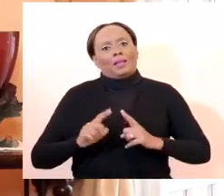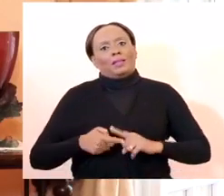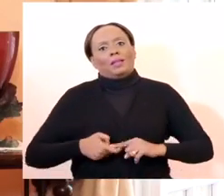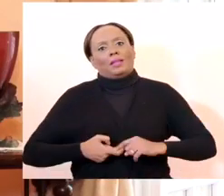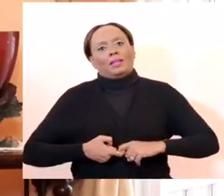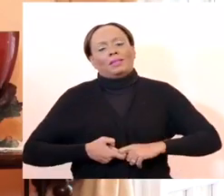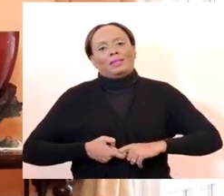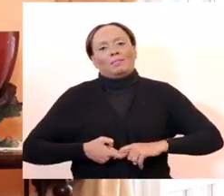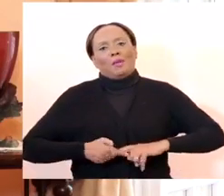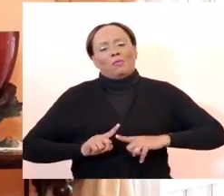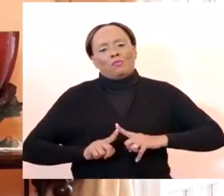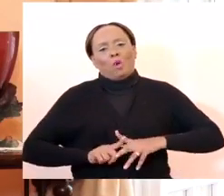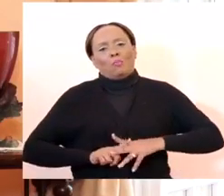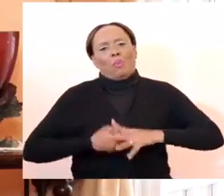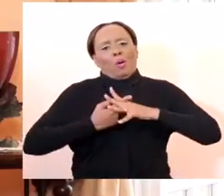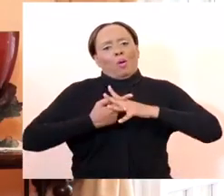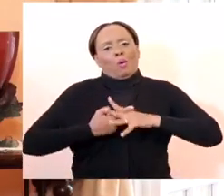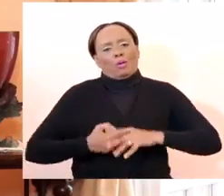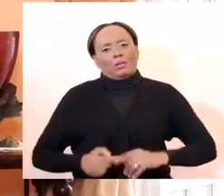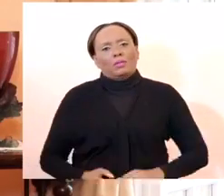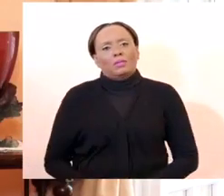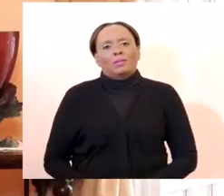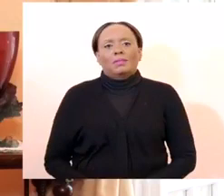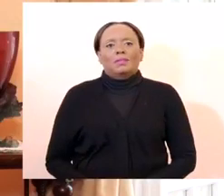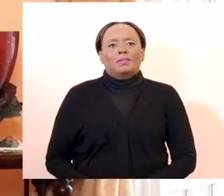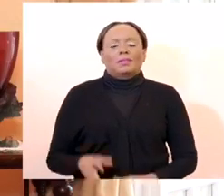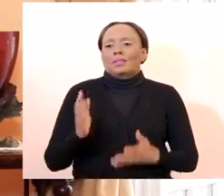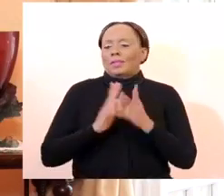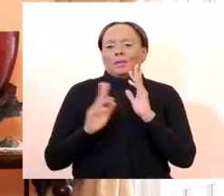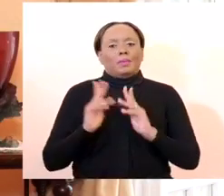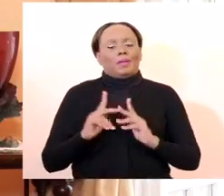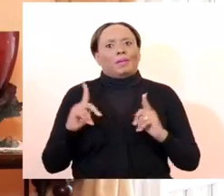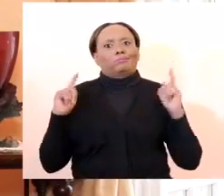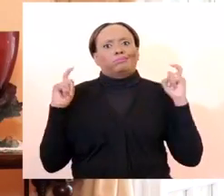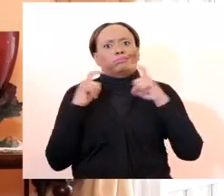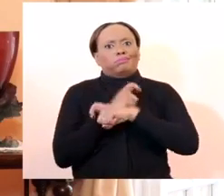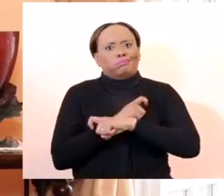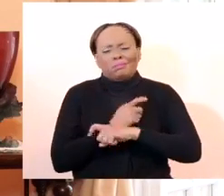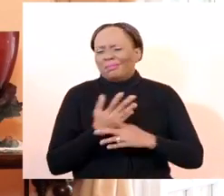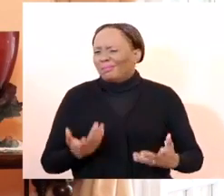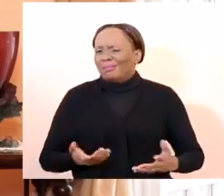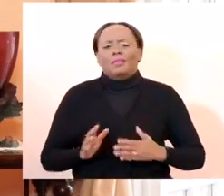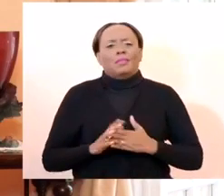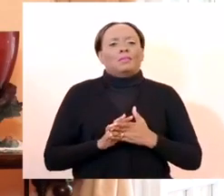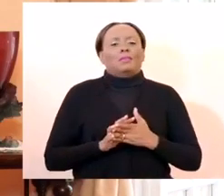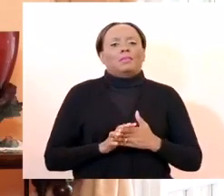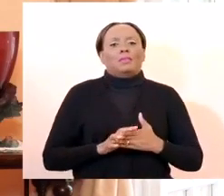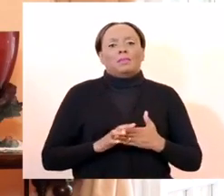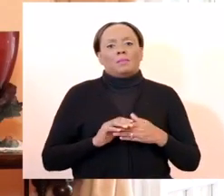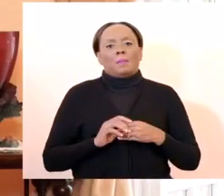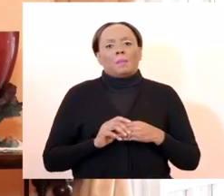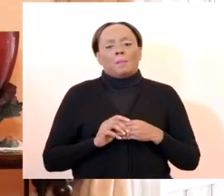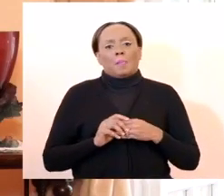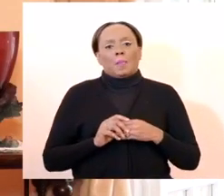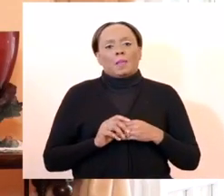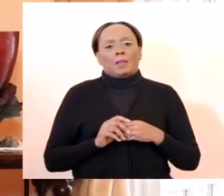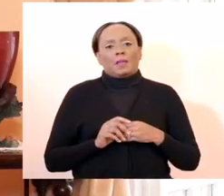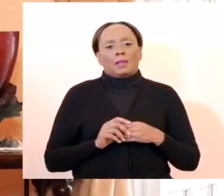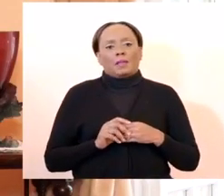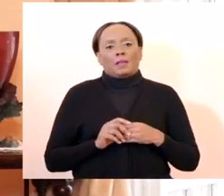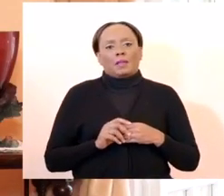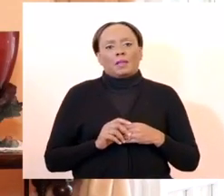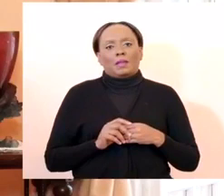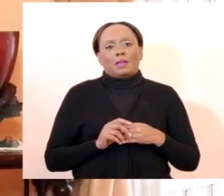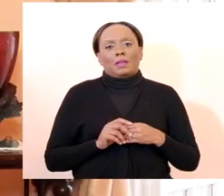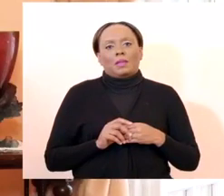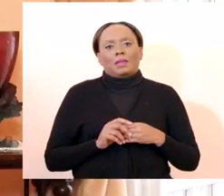I know it may seem like a trite statement, but I think it's more important to make it. So from the 1st, 2nd and the 3rd